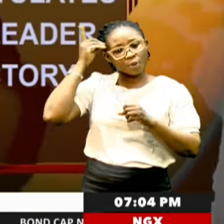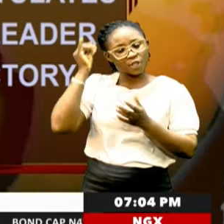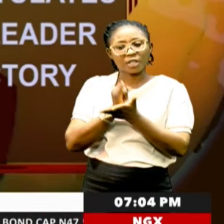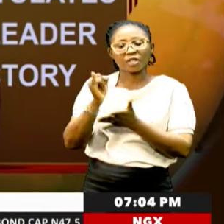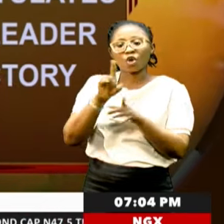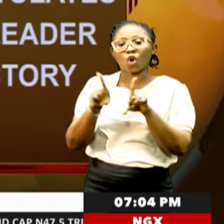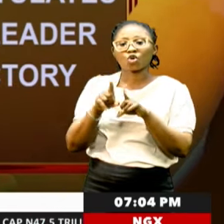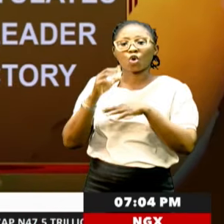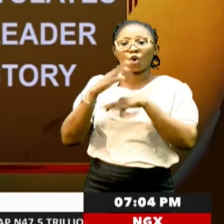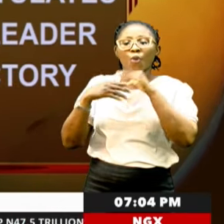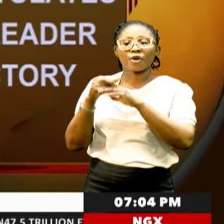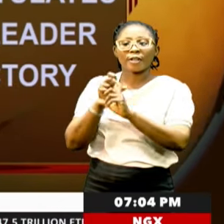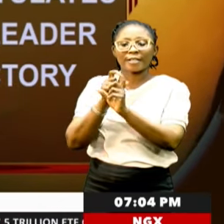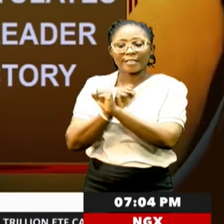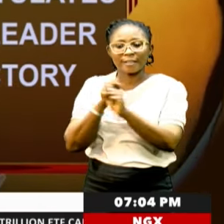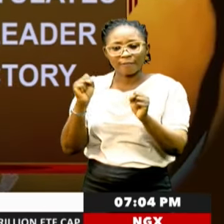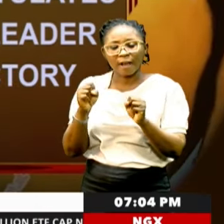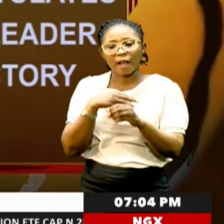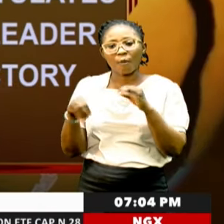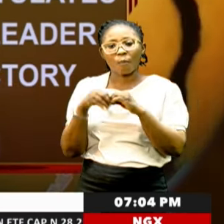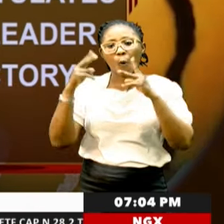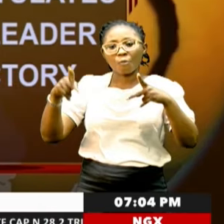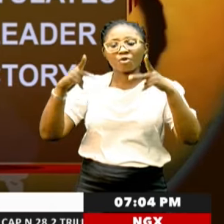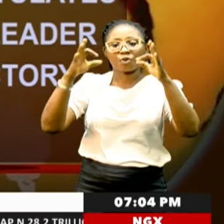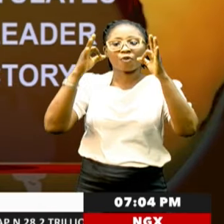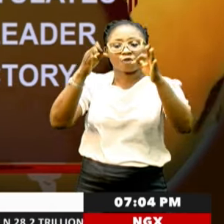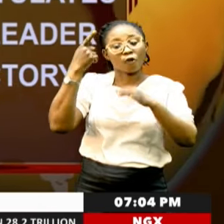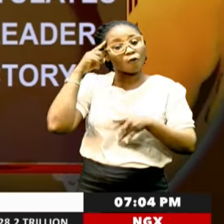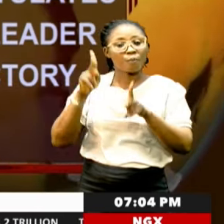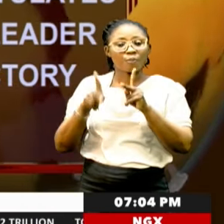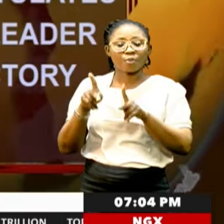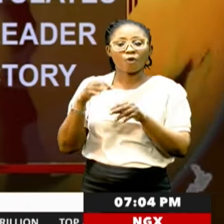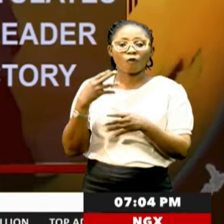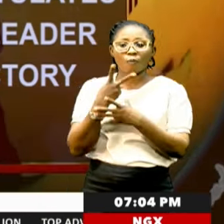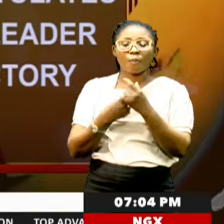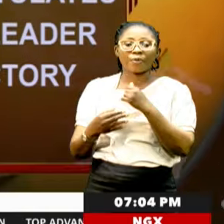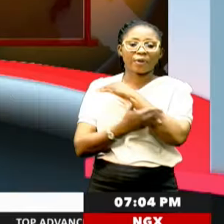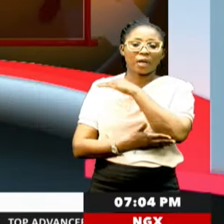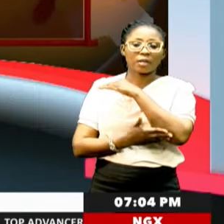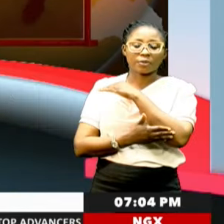as well as building a safer and more prosperous future for the people of both countries.